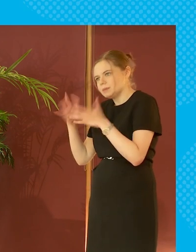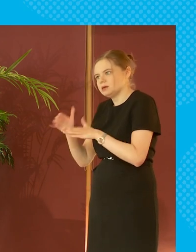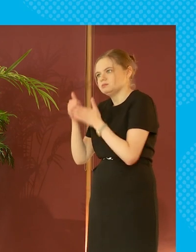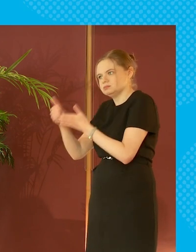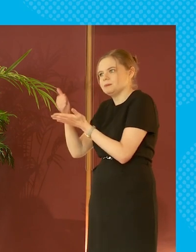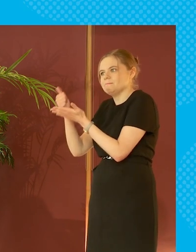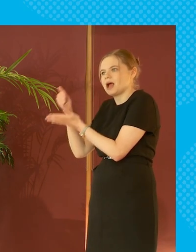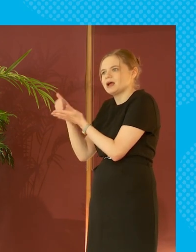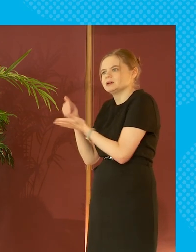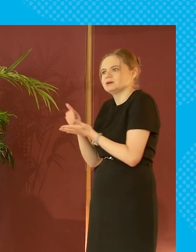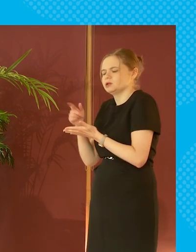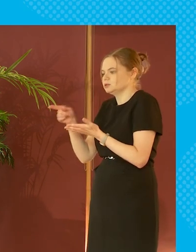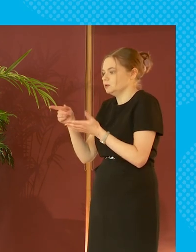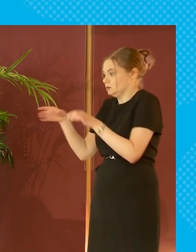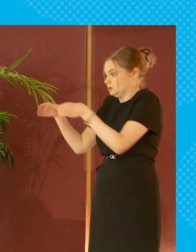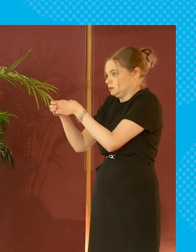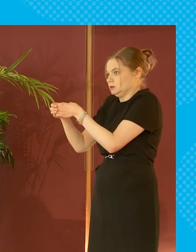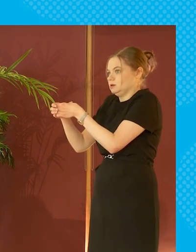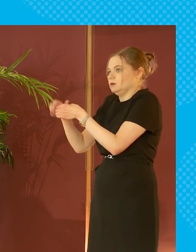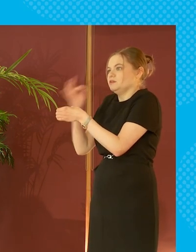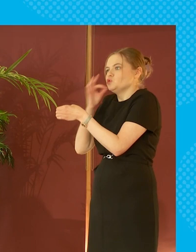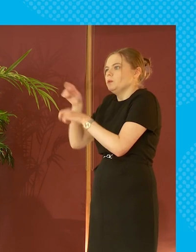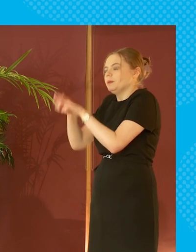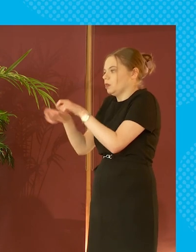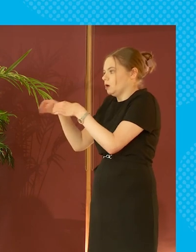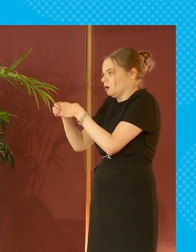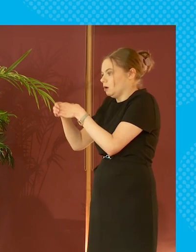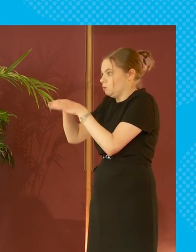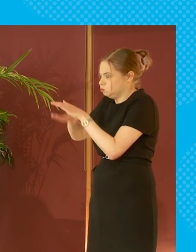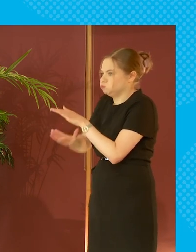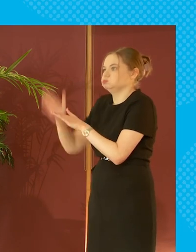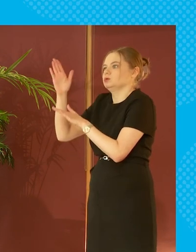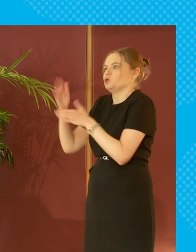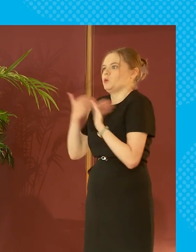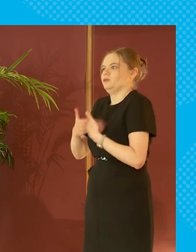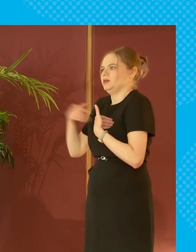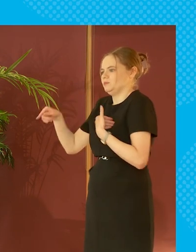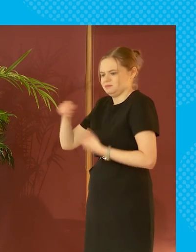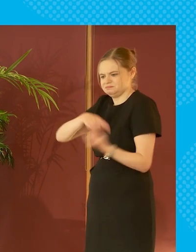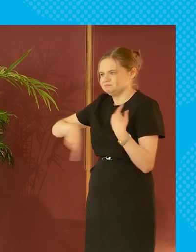making a small group of individuals incredibly wealthy for the benefit of the economy